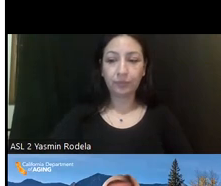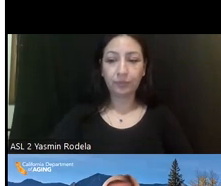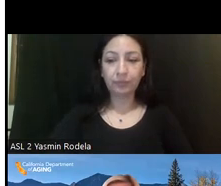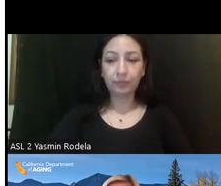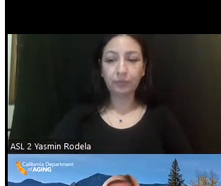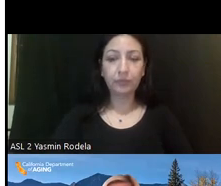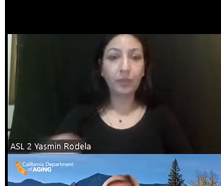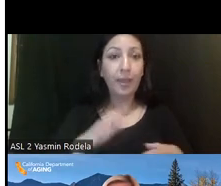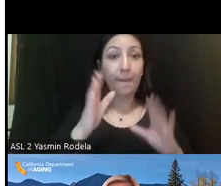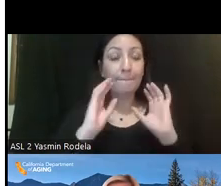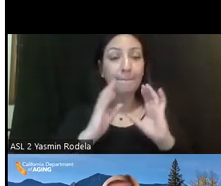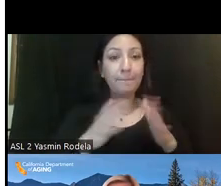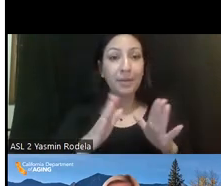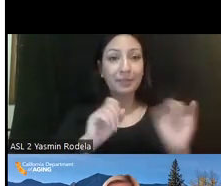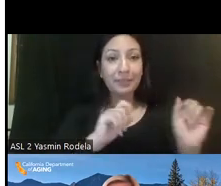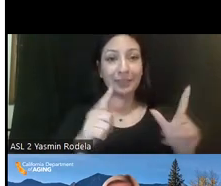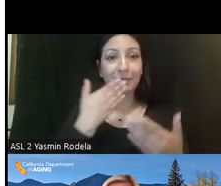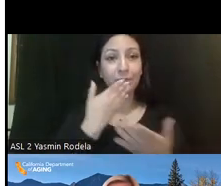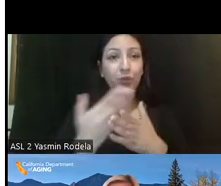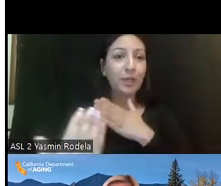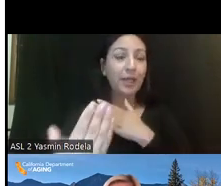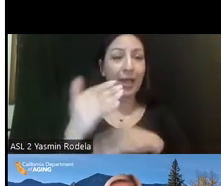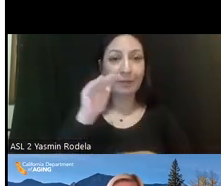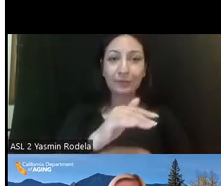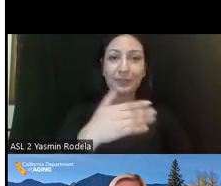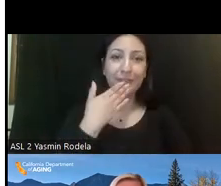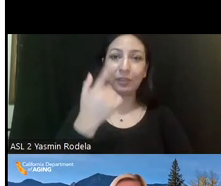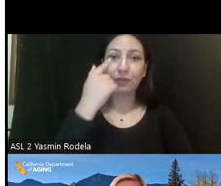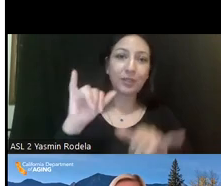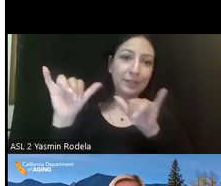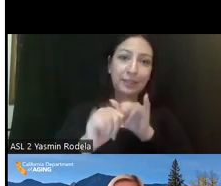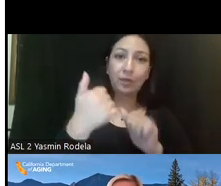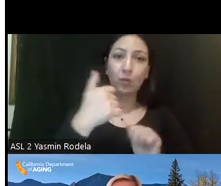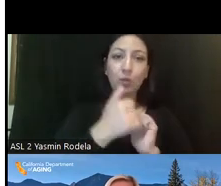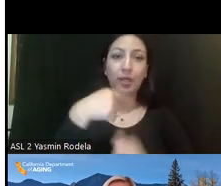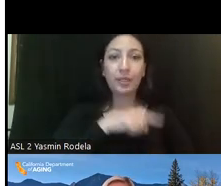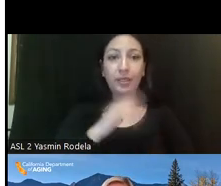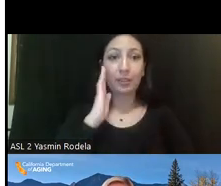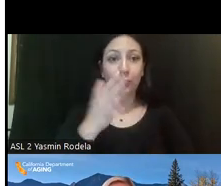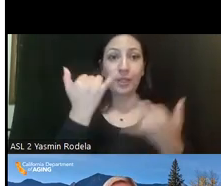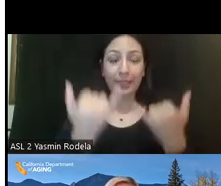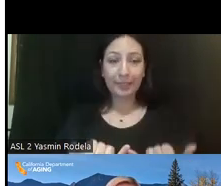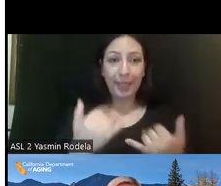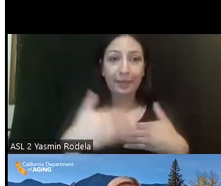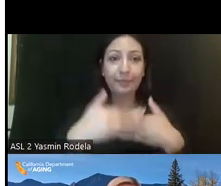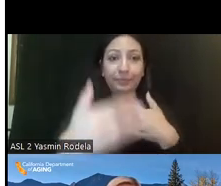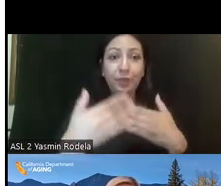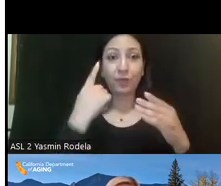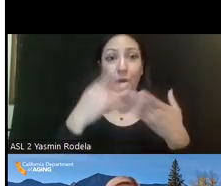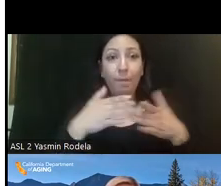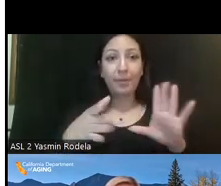slide. Good afternoon. Thank you for sticking with us. We will be going into public comment.